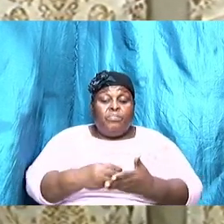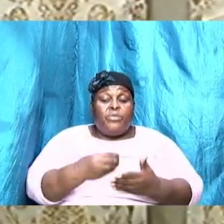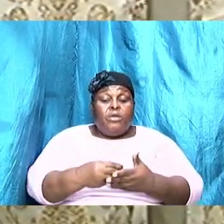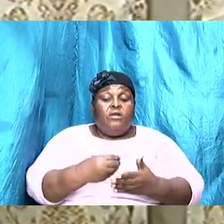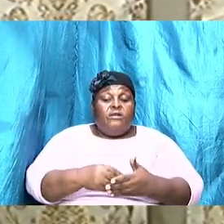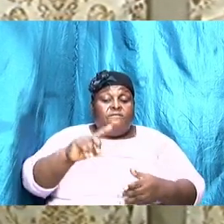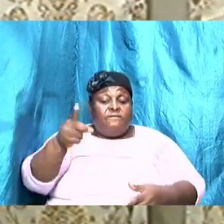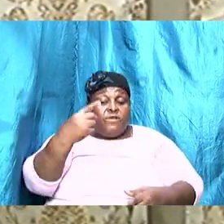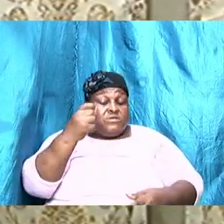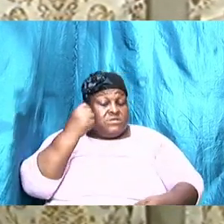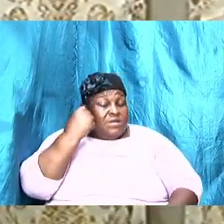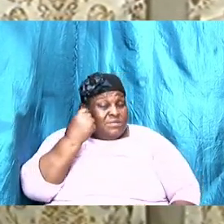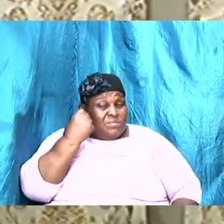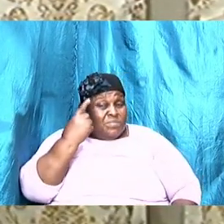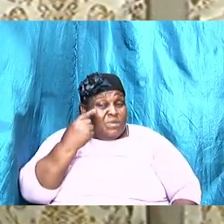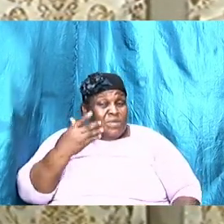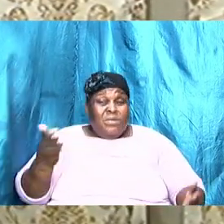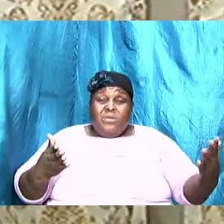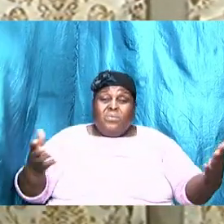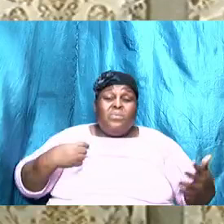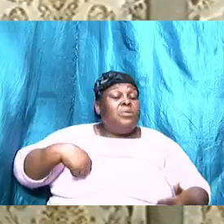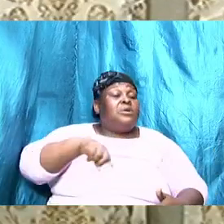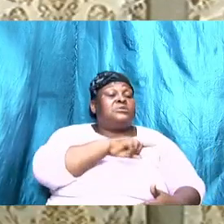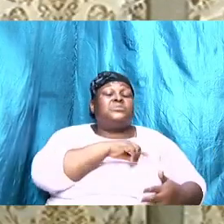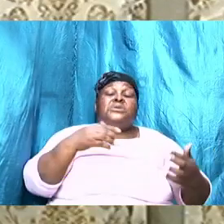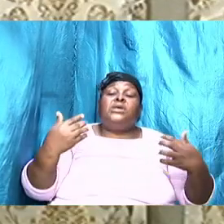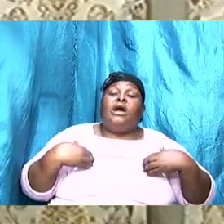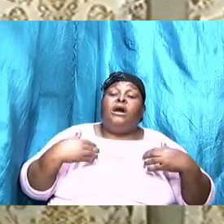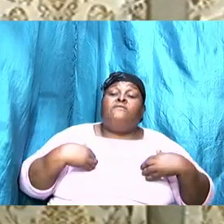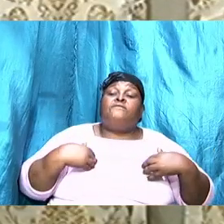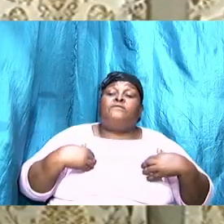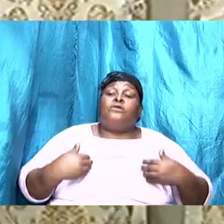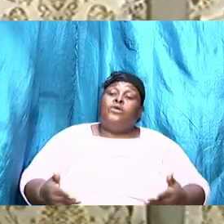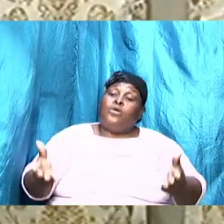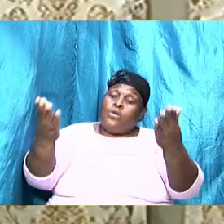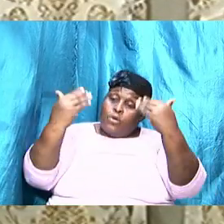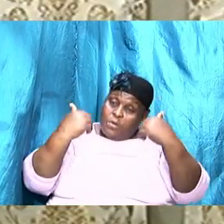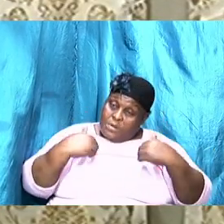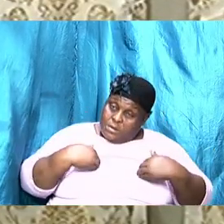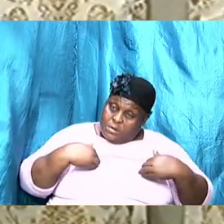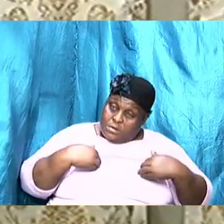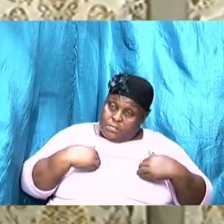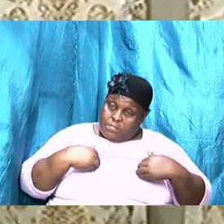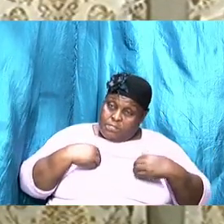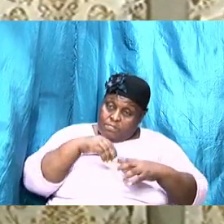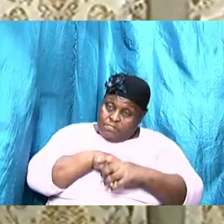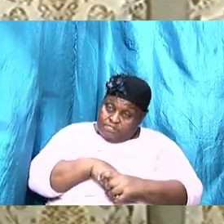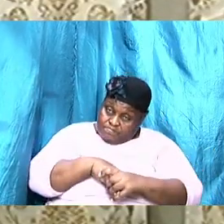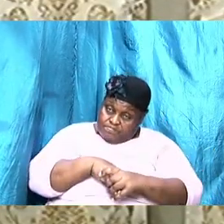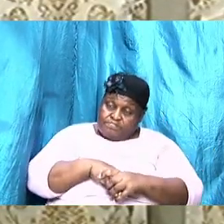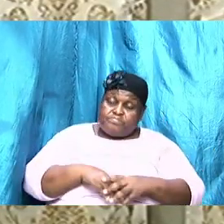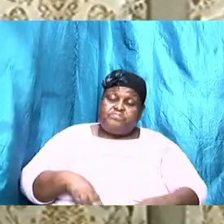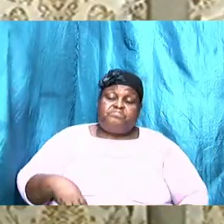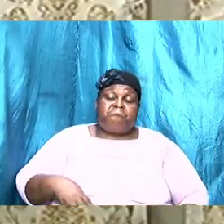understand what we have coming in and therefore